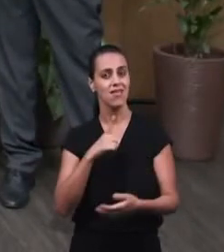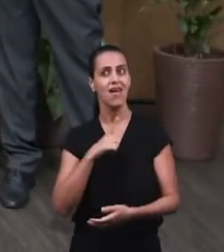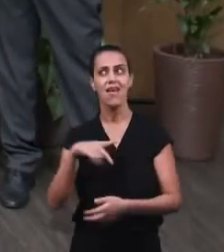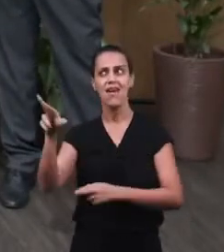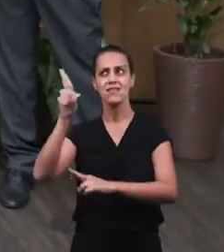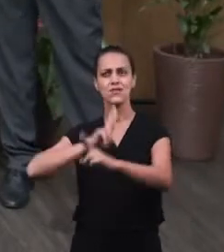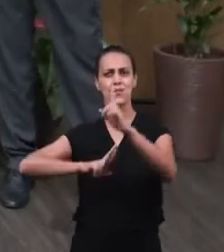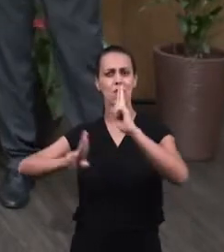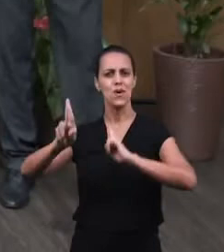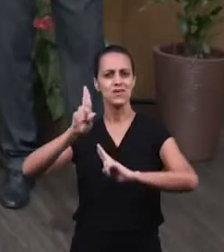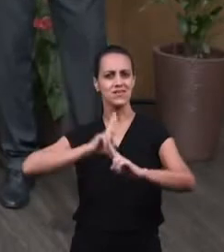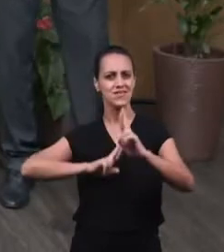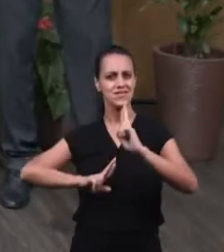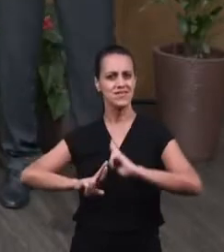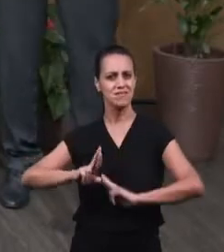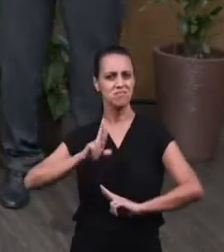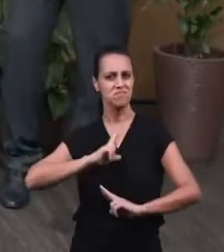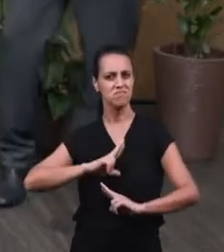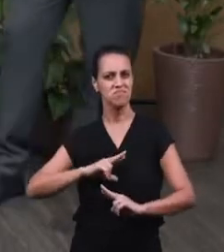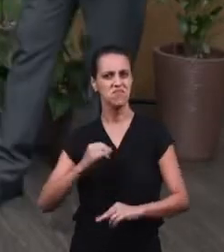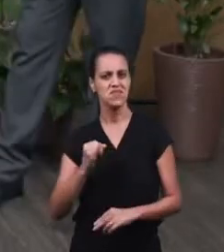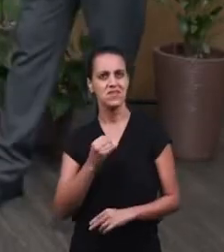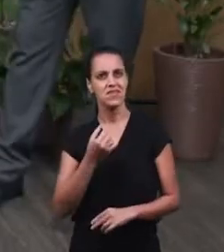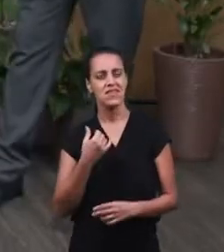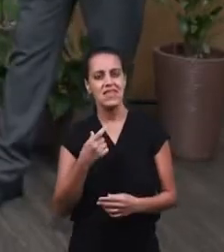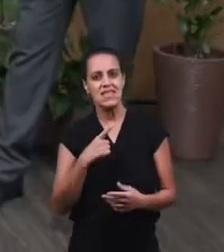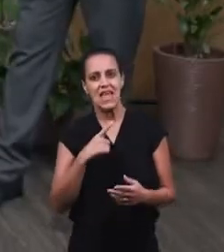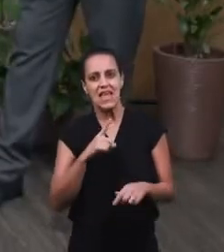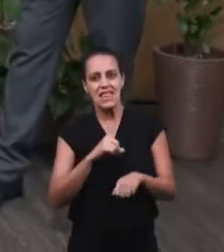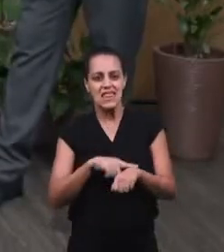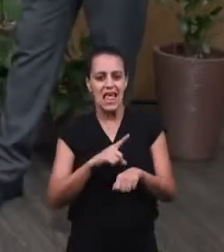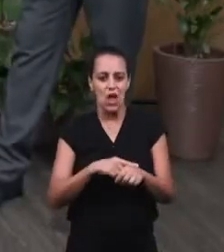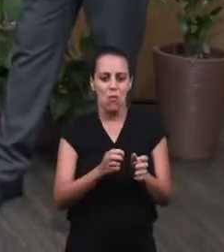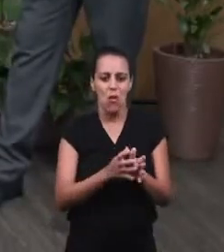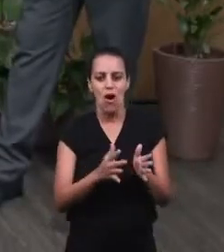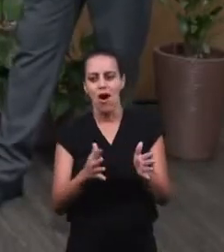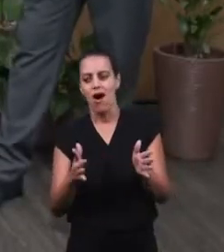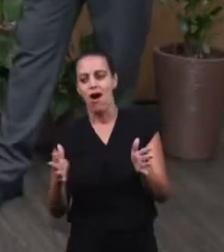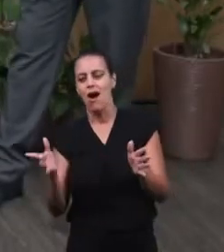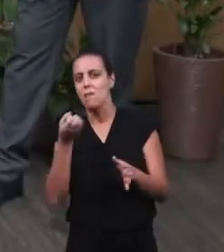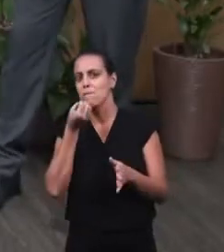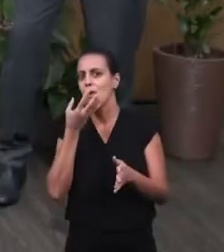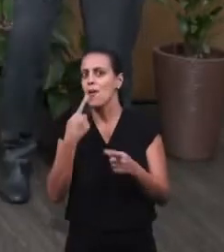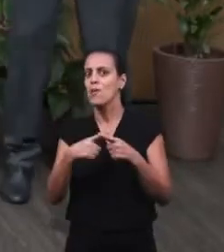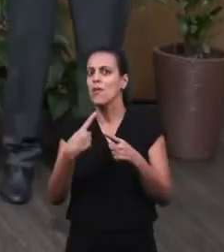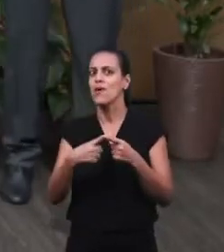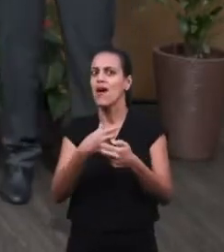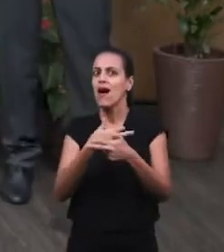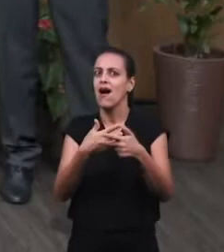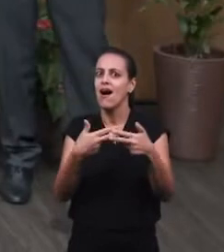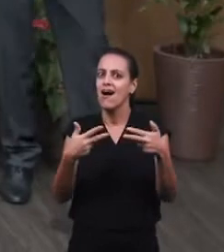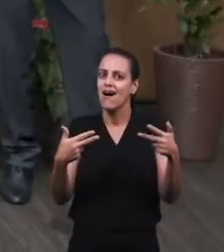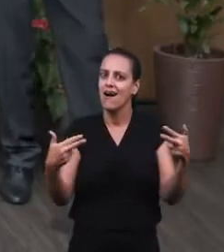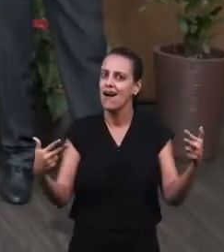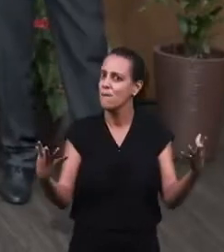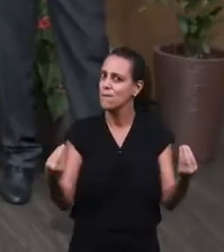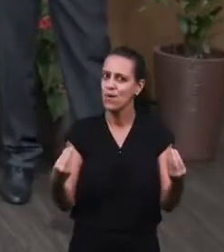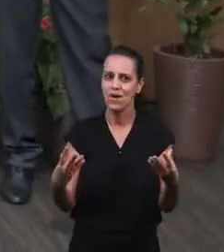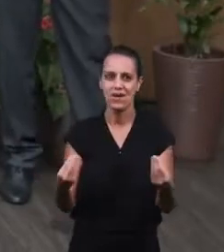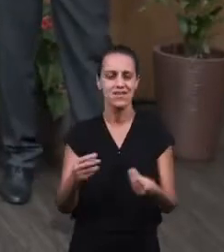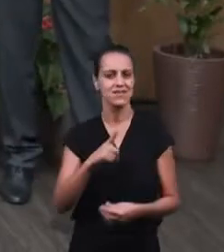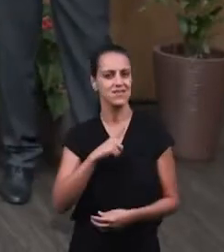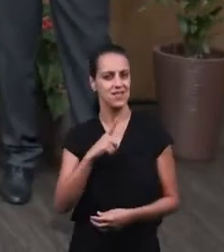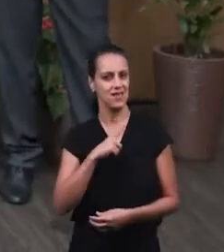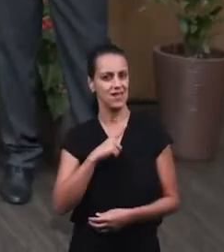answer is, it would be very good if we had time to go over all of them because we received many comments, many